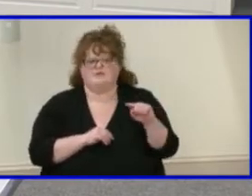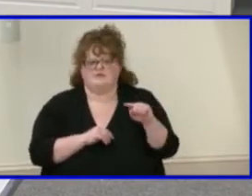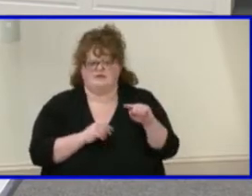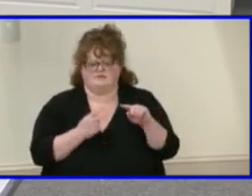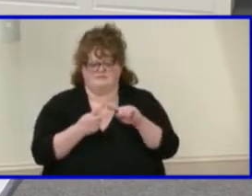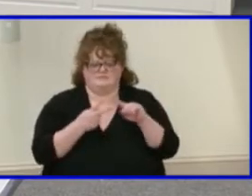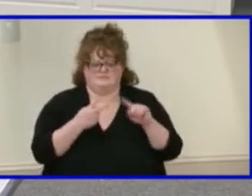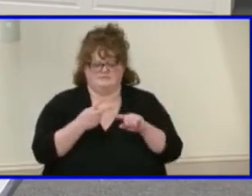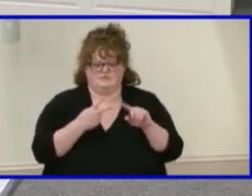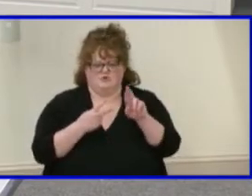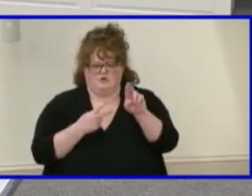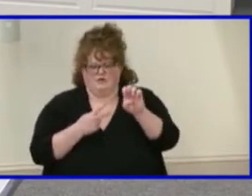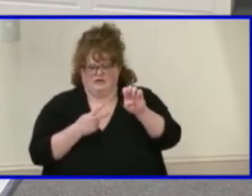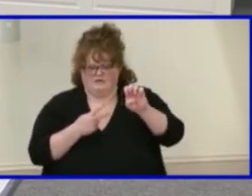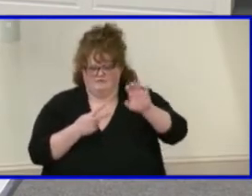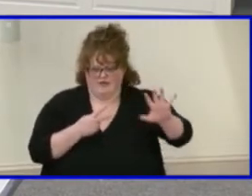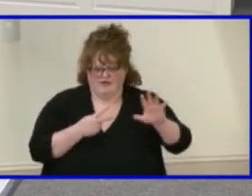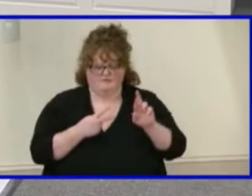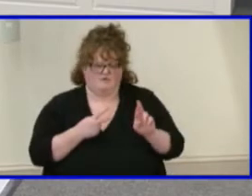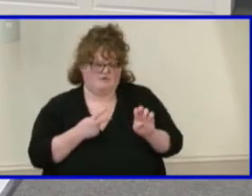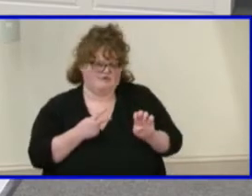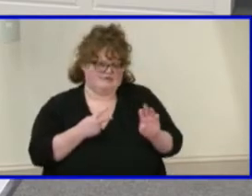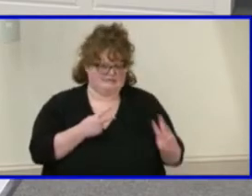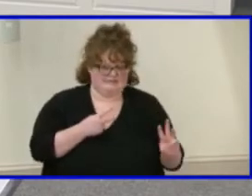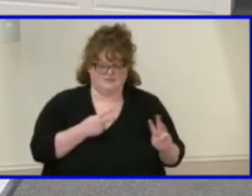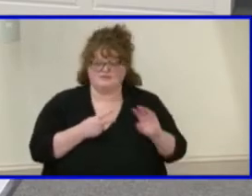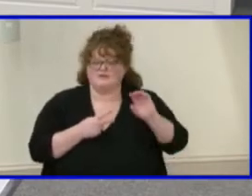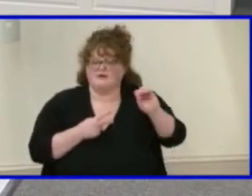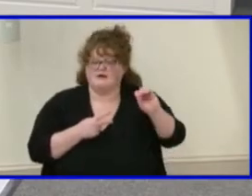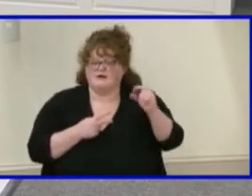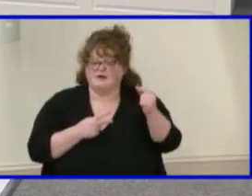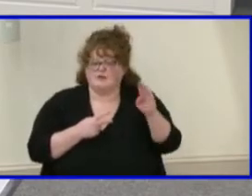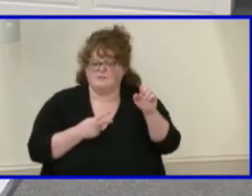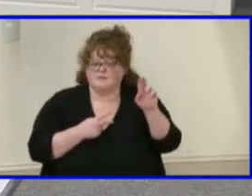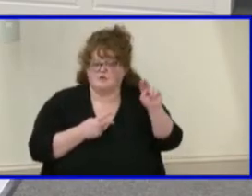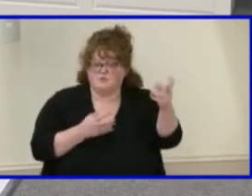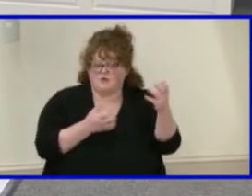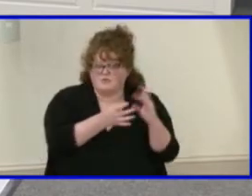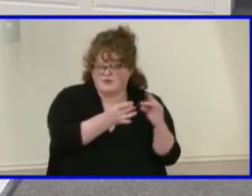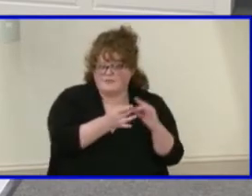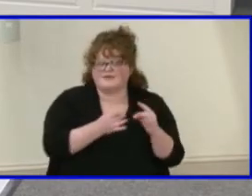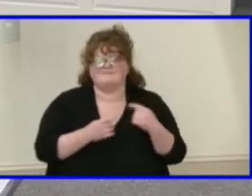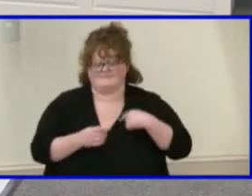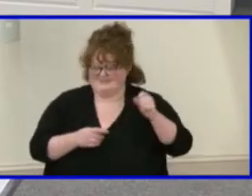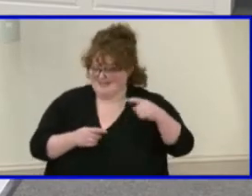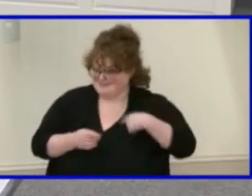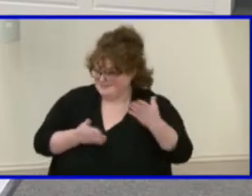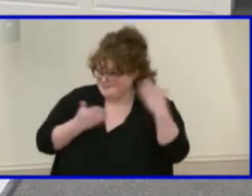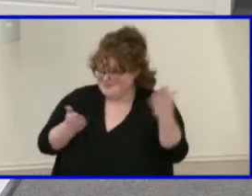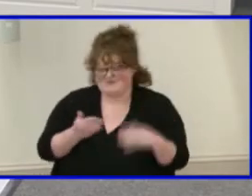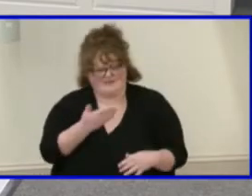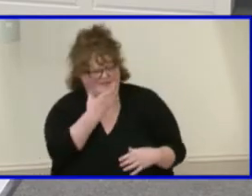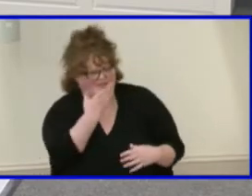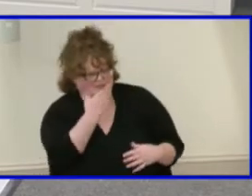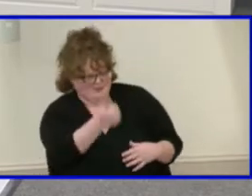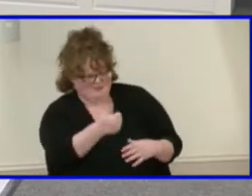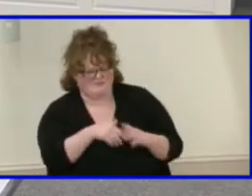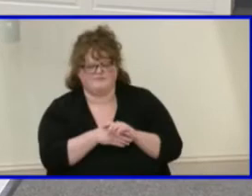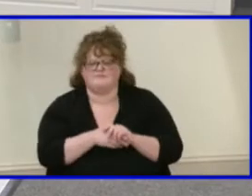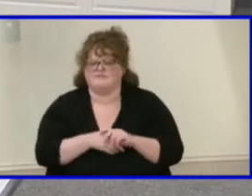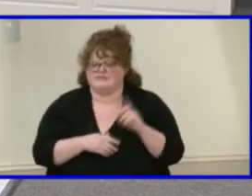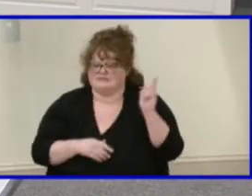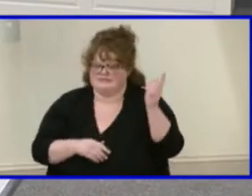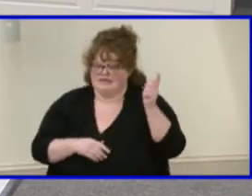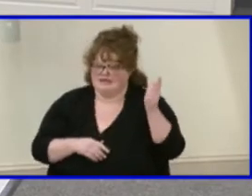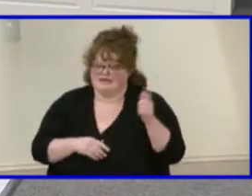-RE-6? Ms. Ogburn do you want to say something? Yes. No move. Thank you so much madam. Is there a second? Second.